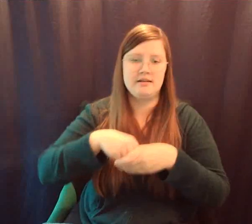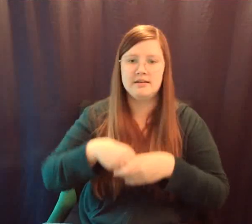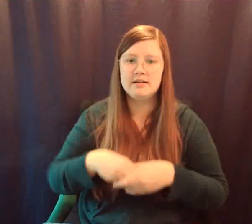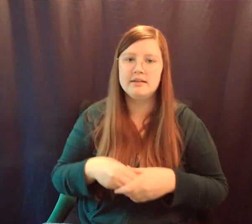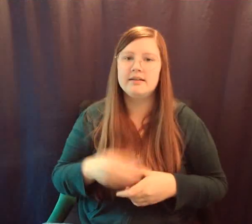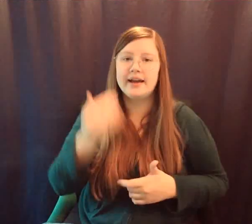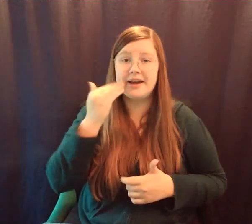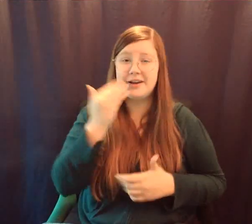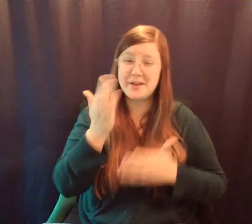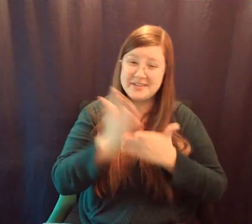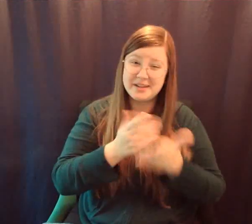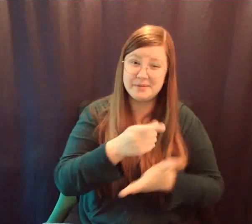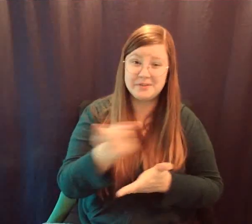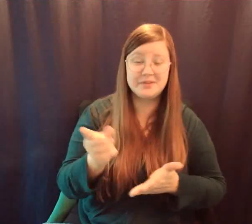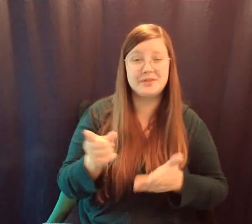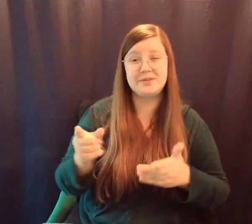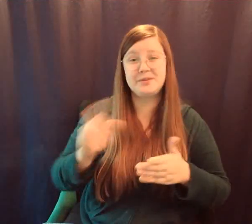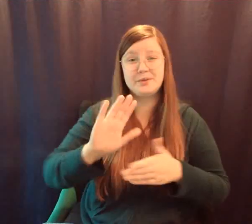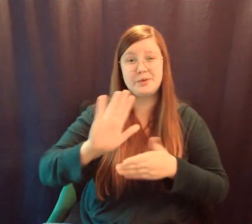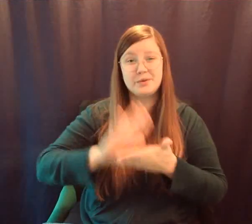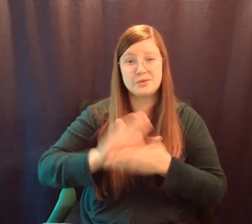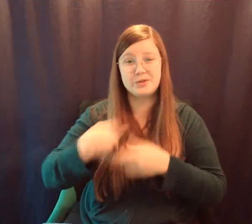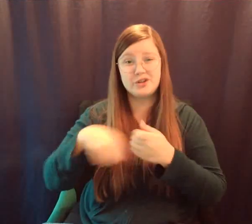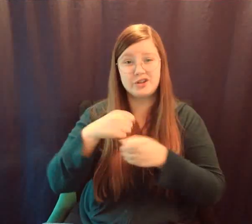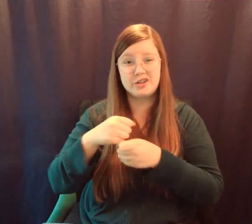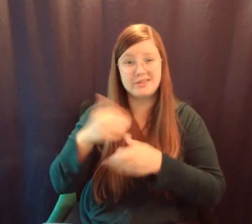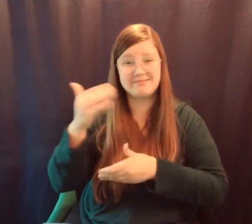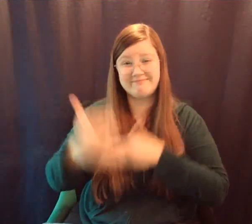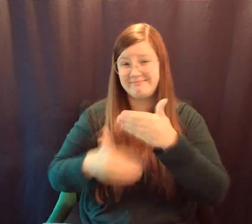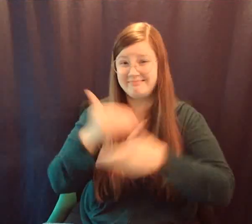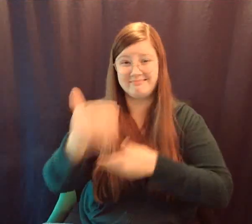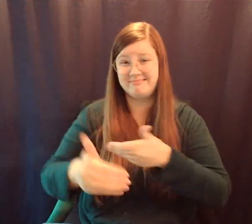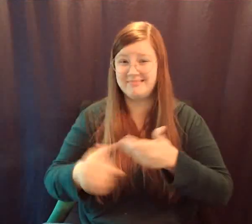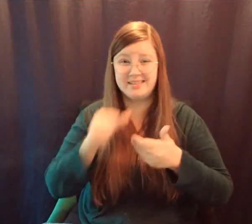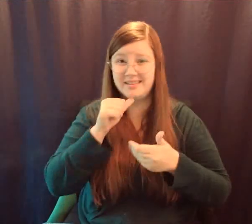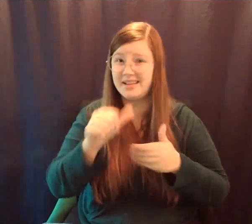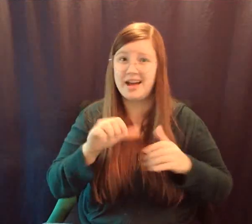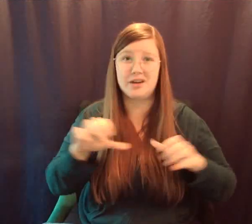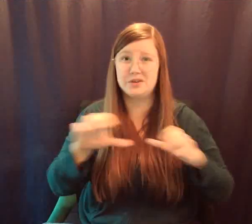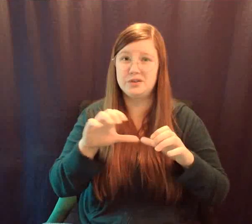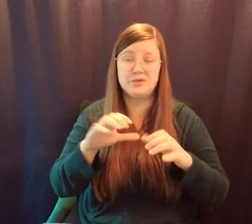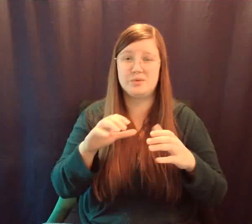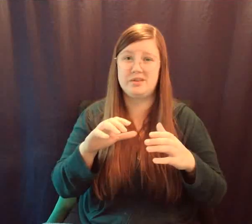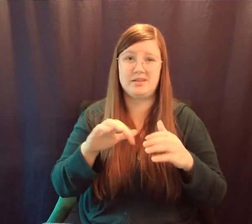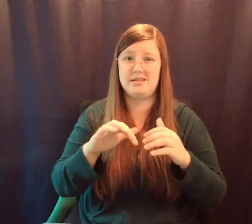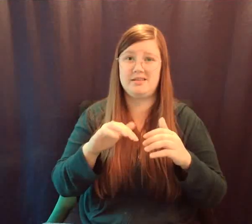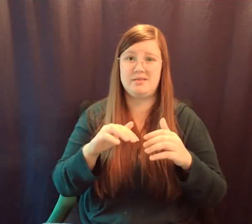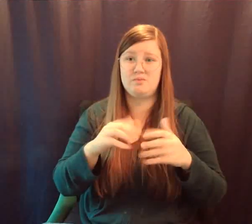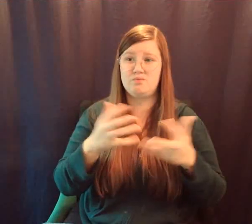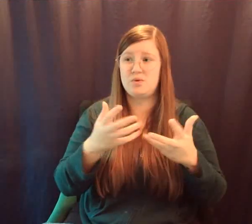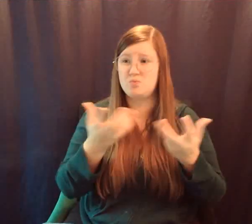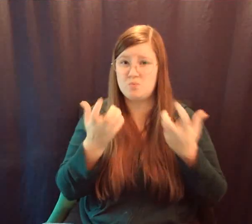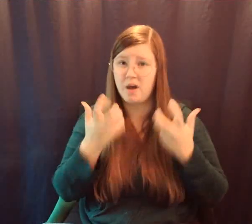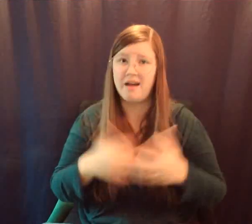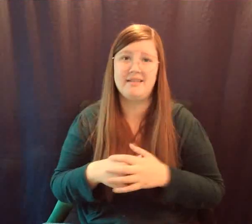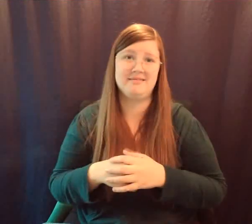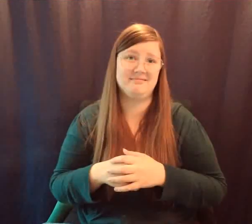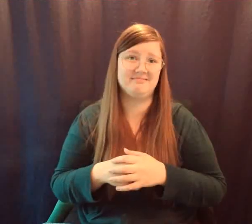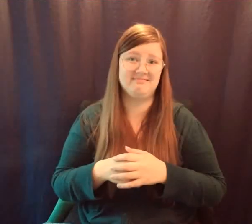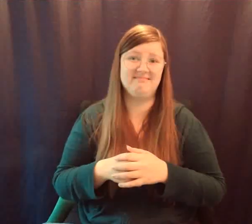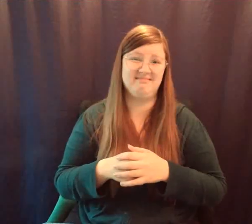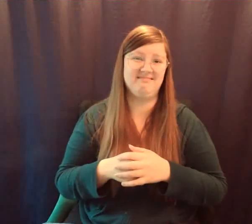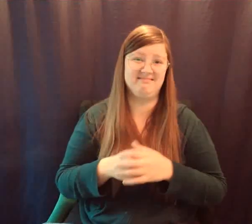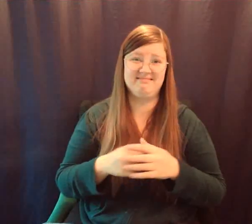how you had thought it might, you know, in light of these limitations right now. But it shouldn't define